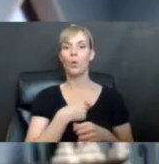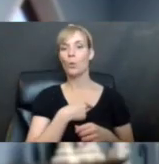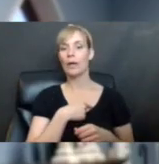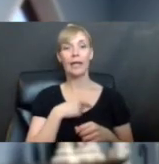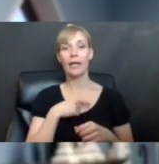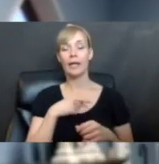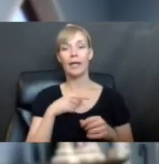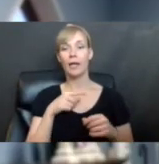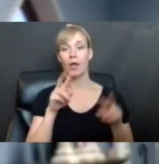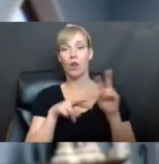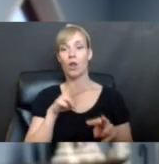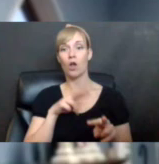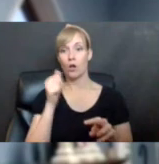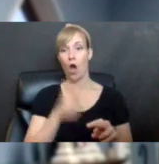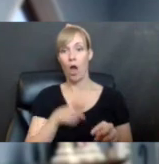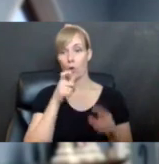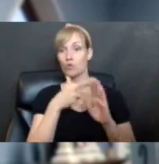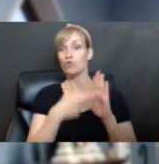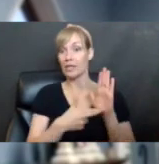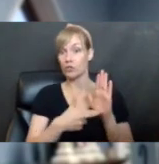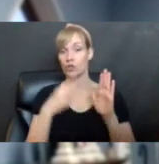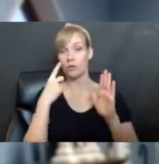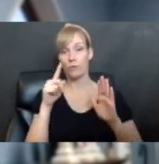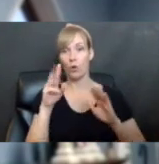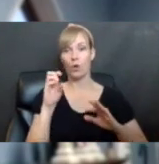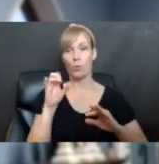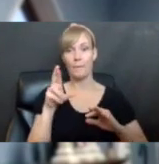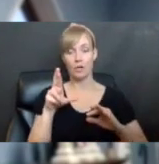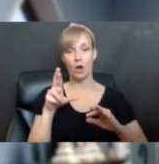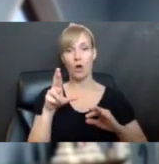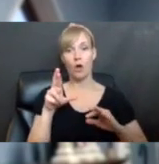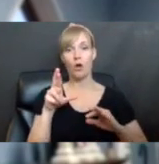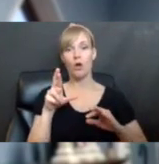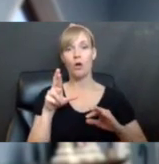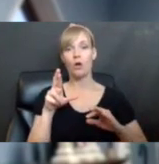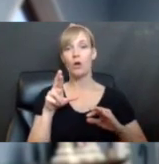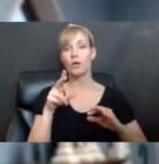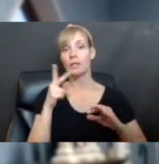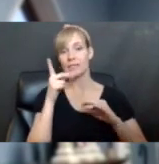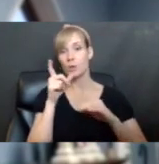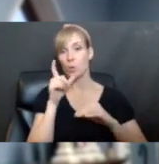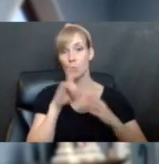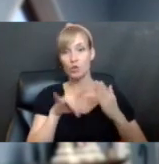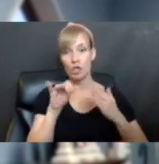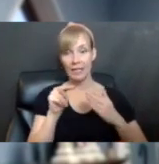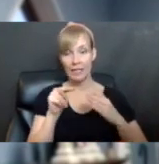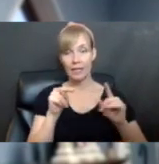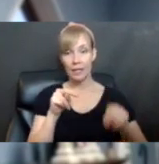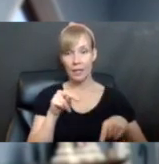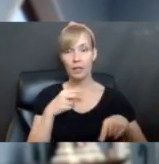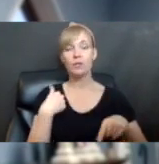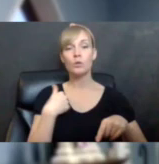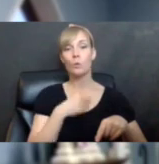who registered for the webinar and looking to see who checked in. And so we're going to give